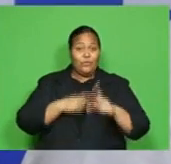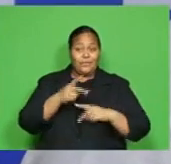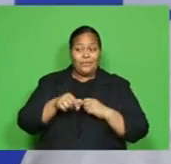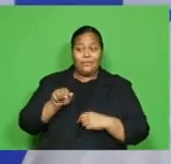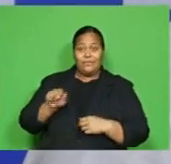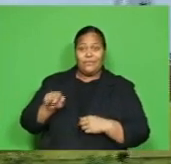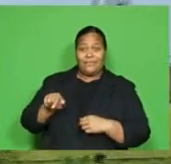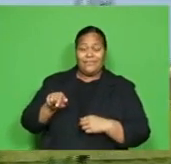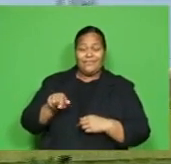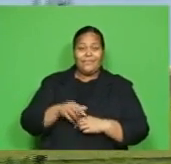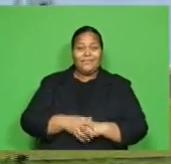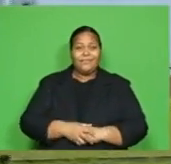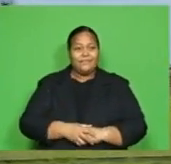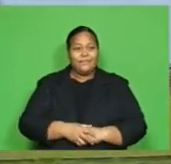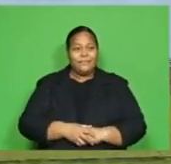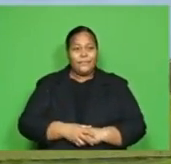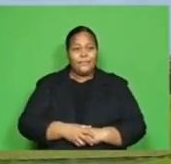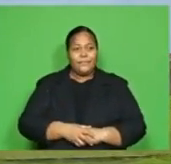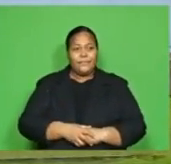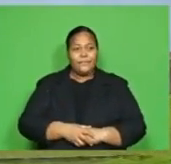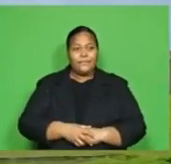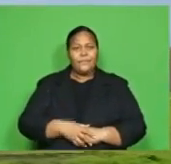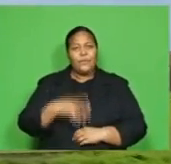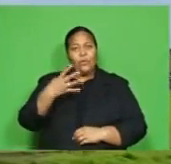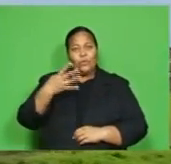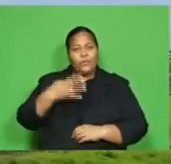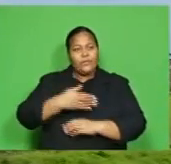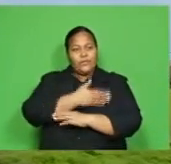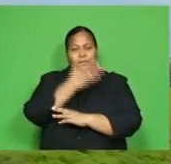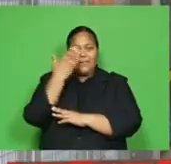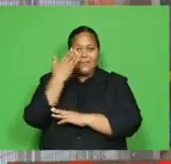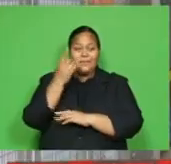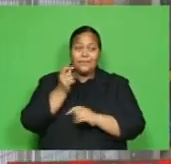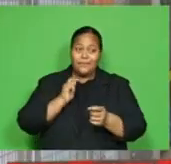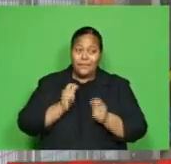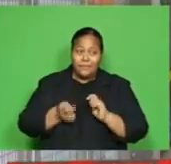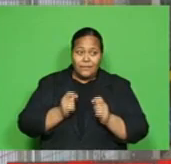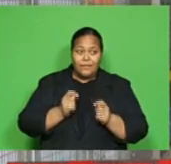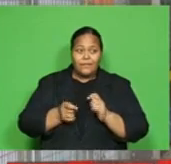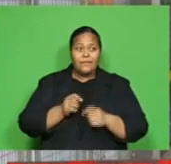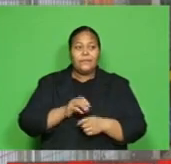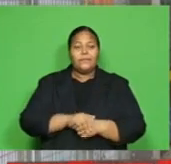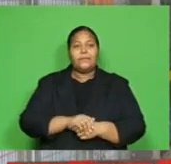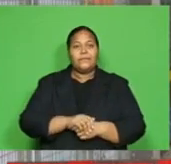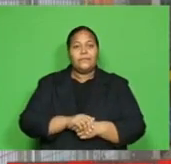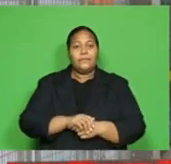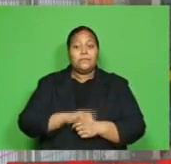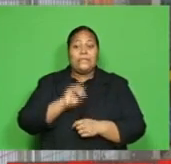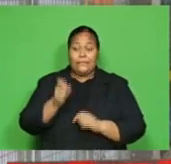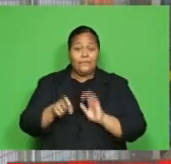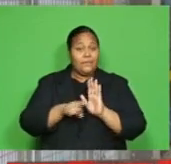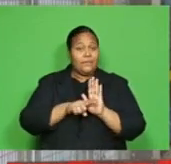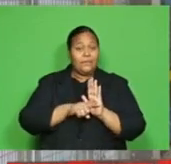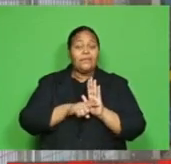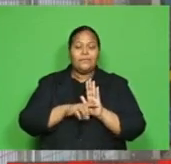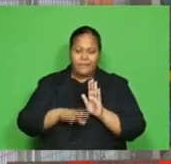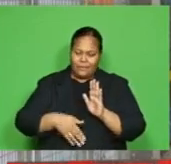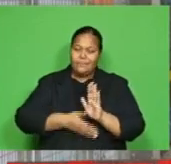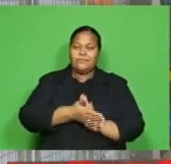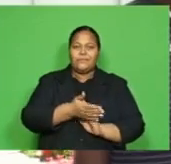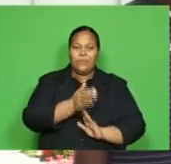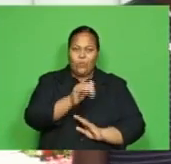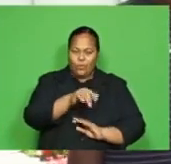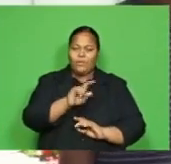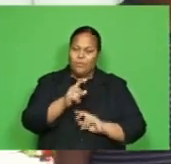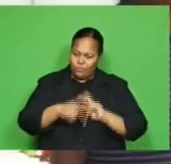terms of the 14 days plus testing and then if they're negative then they go home. That process still